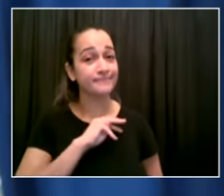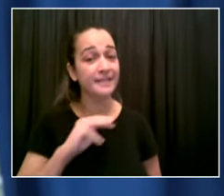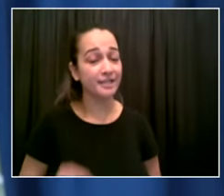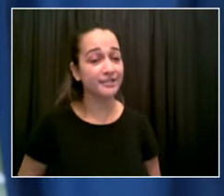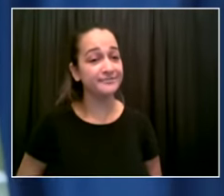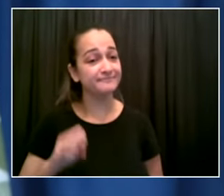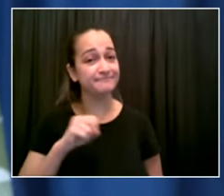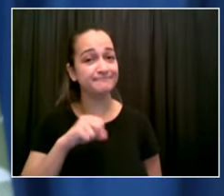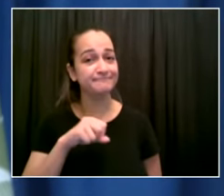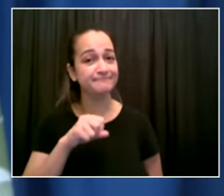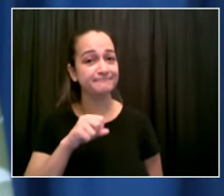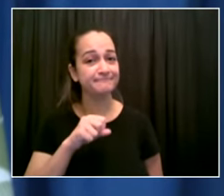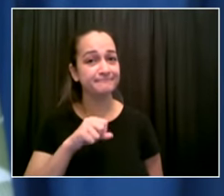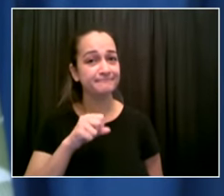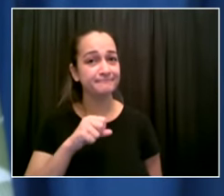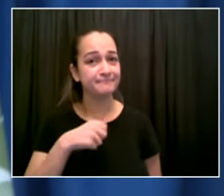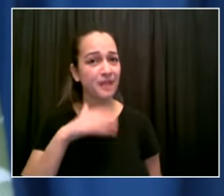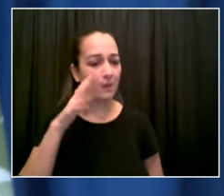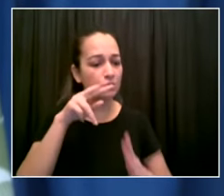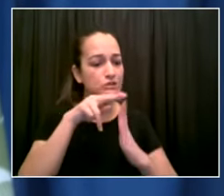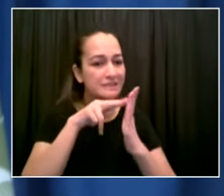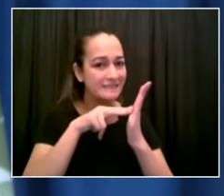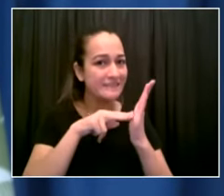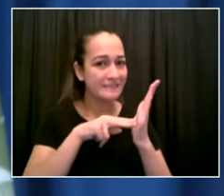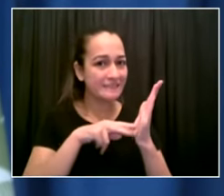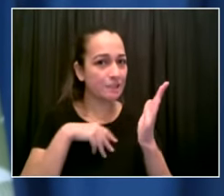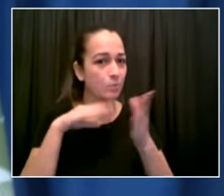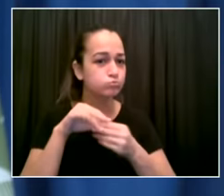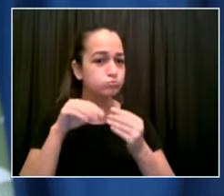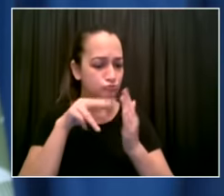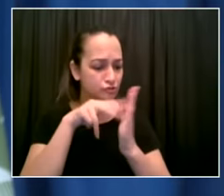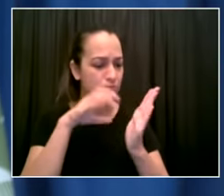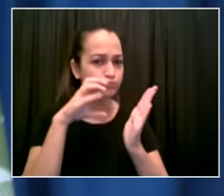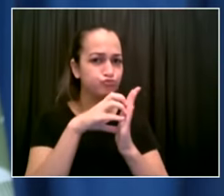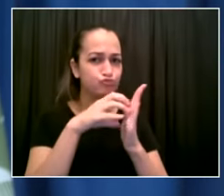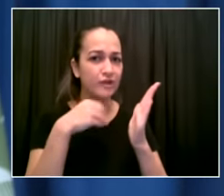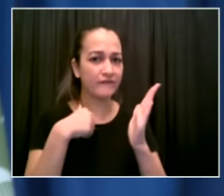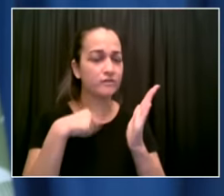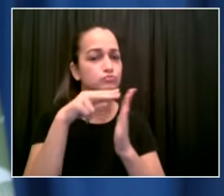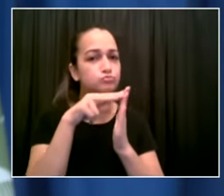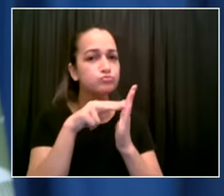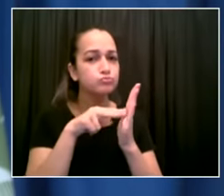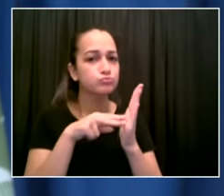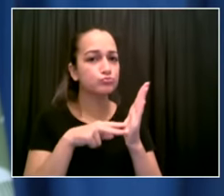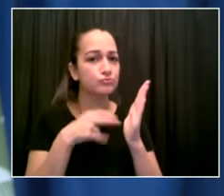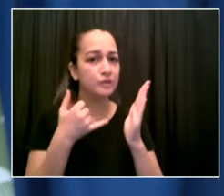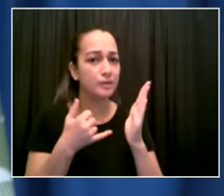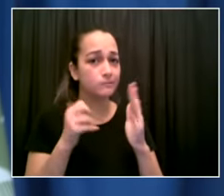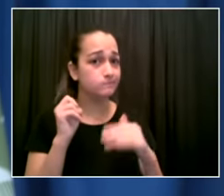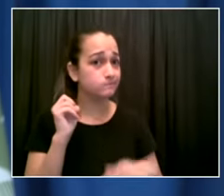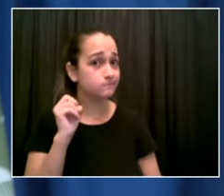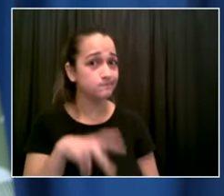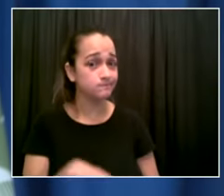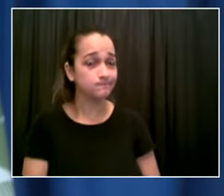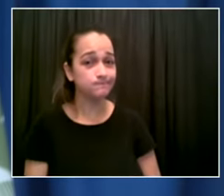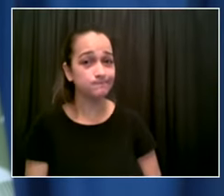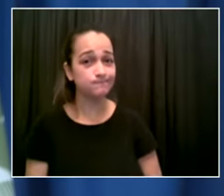very difficult paragraph to hear somewhat graphic but uh